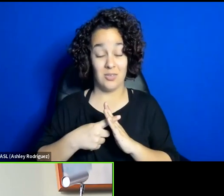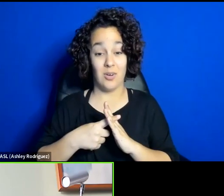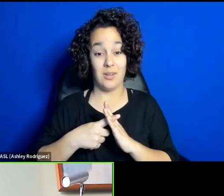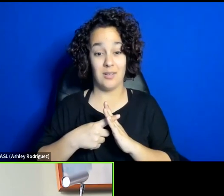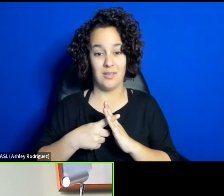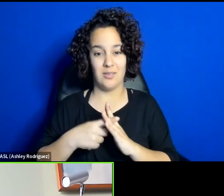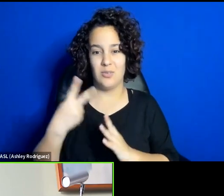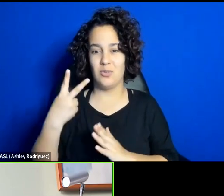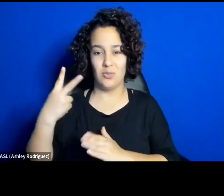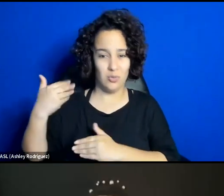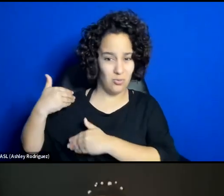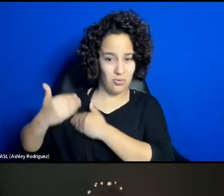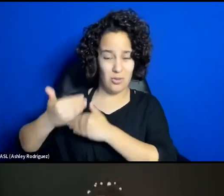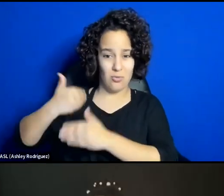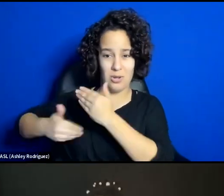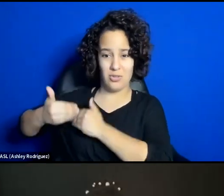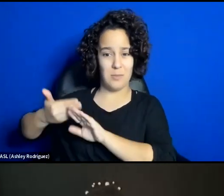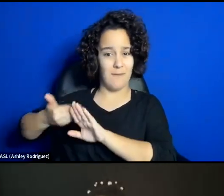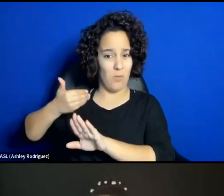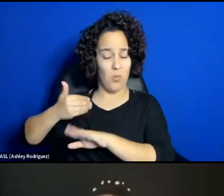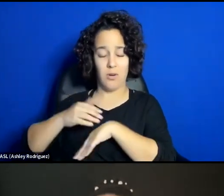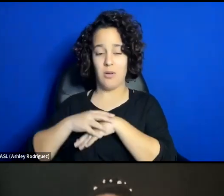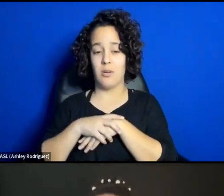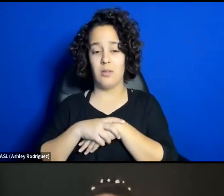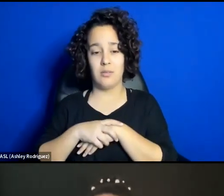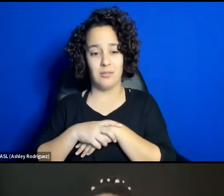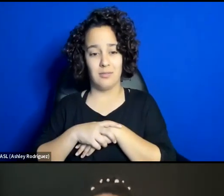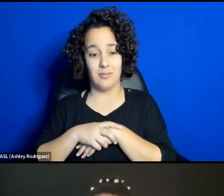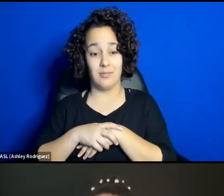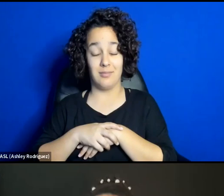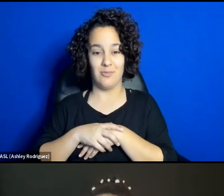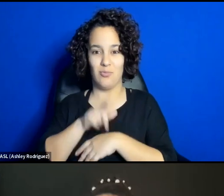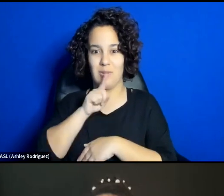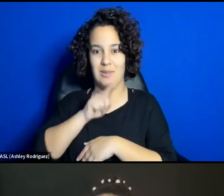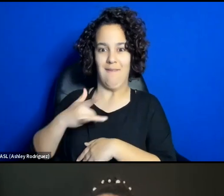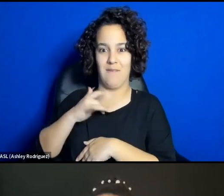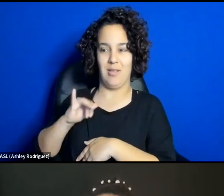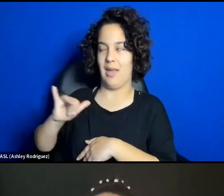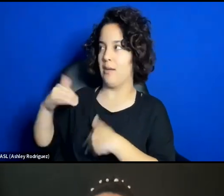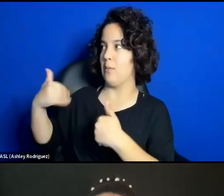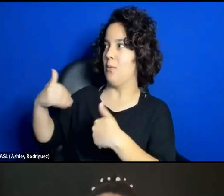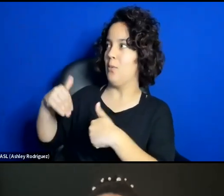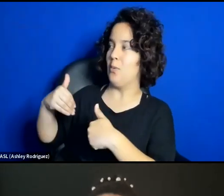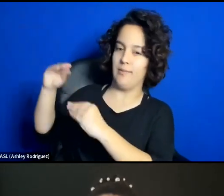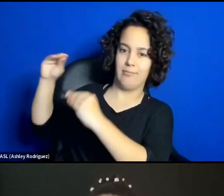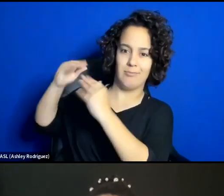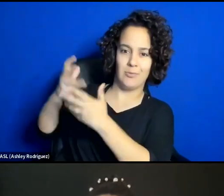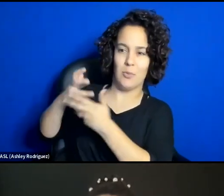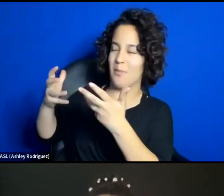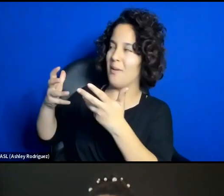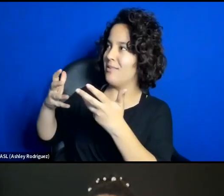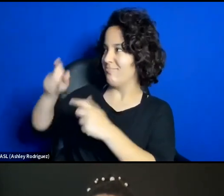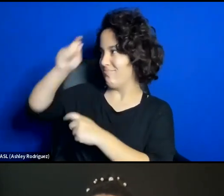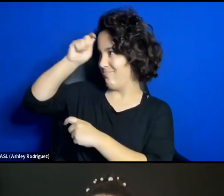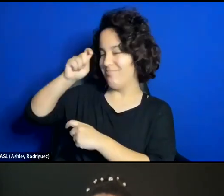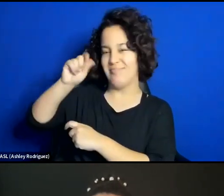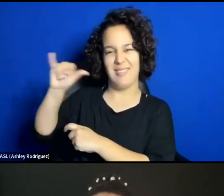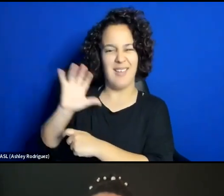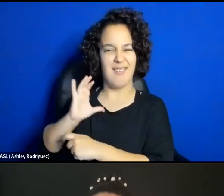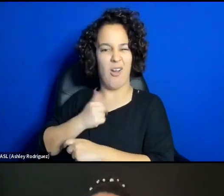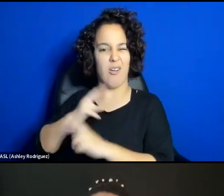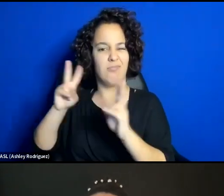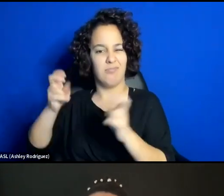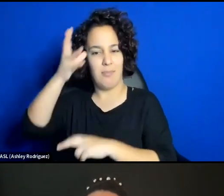two generations before, which is like our parents. And now we have younger, very young